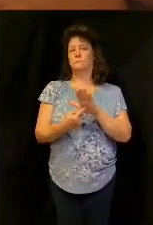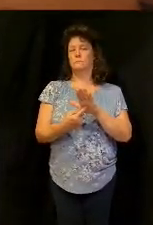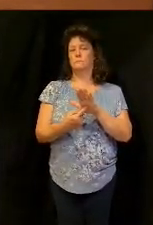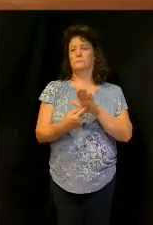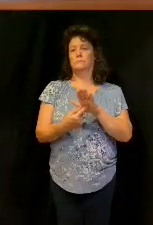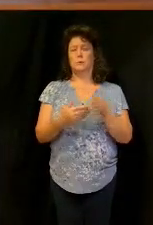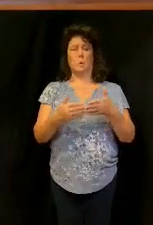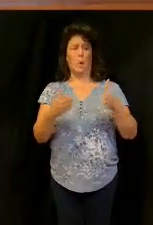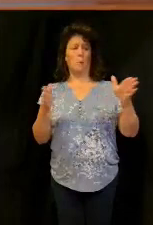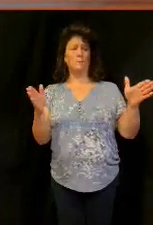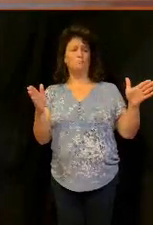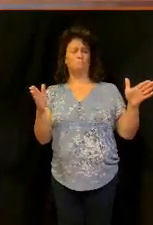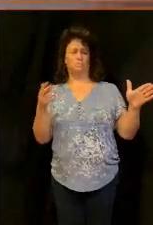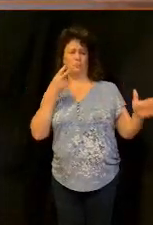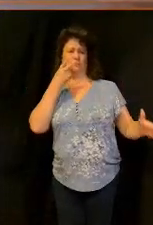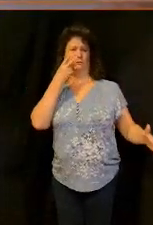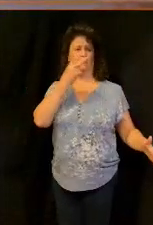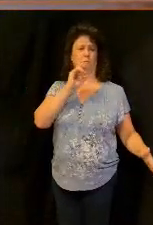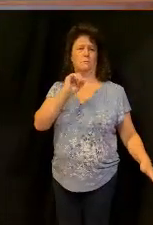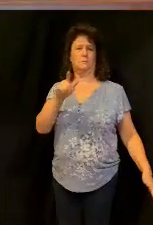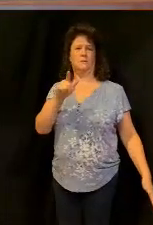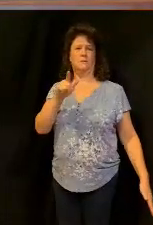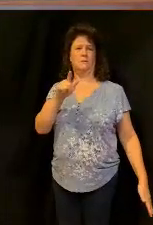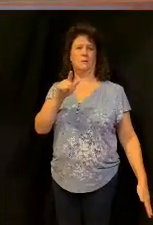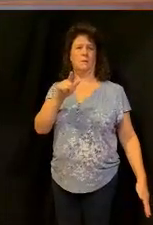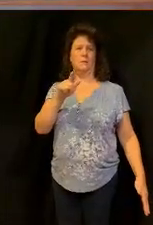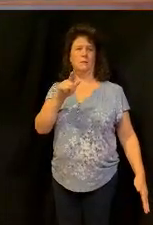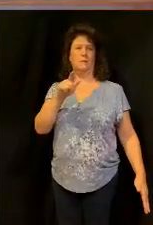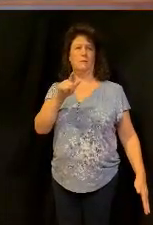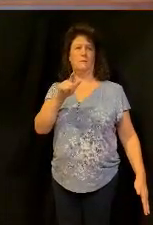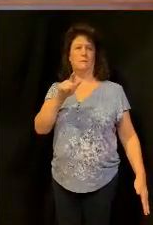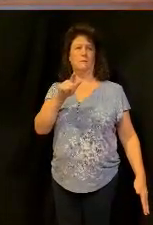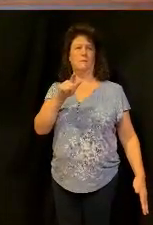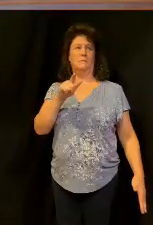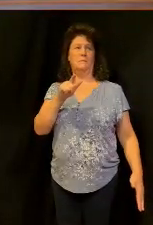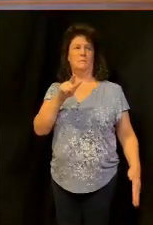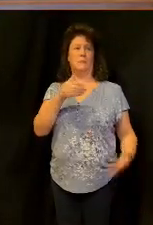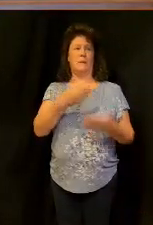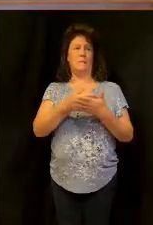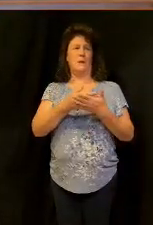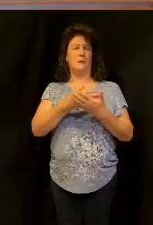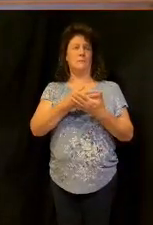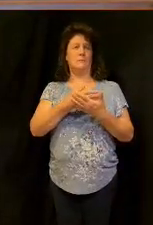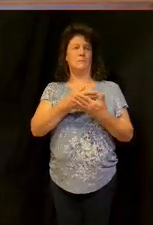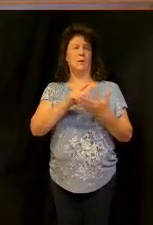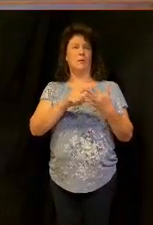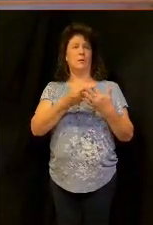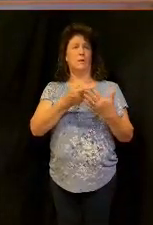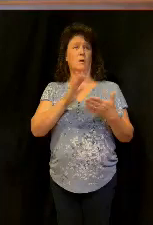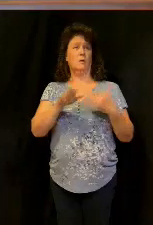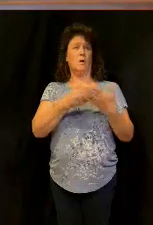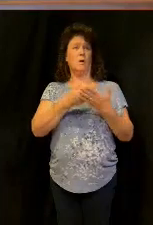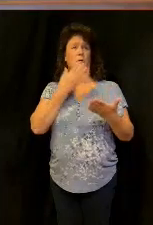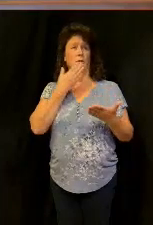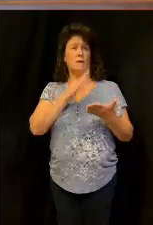the love of money is the root of all kinds of evil for which some have strayed away from the faith look here now out of alignment